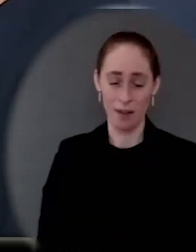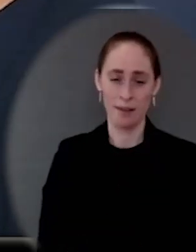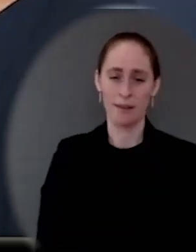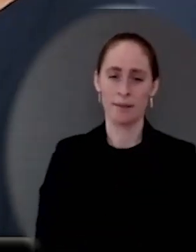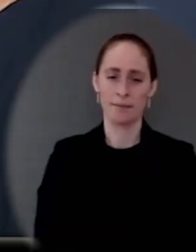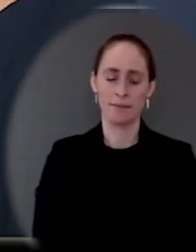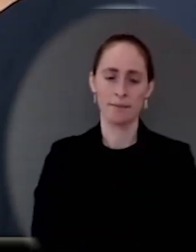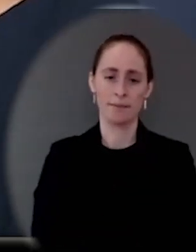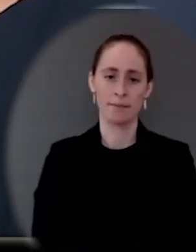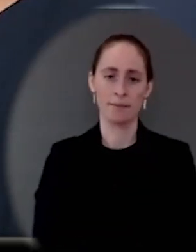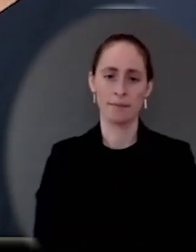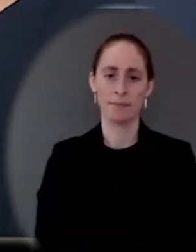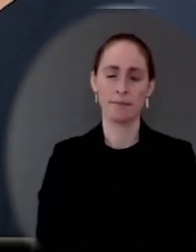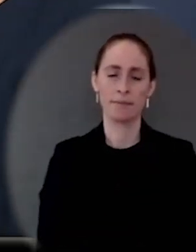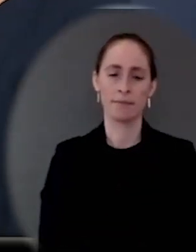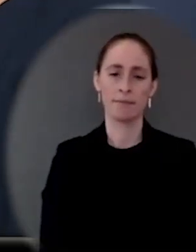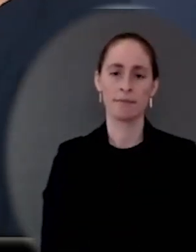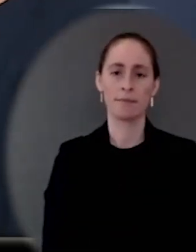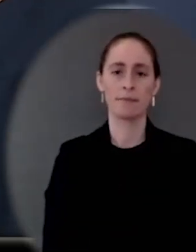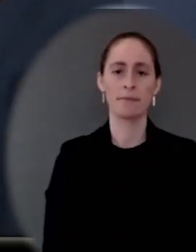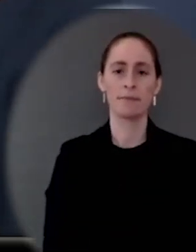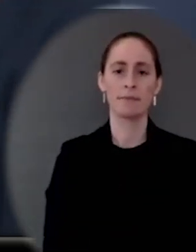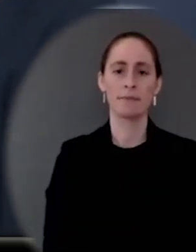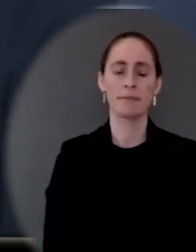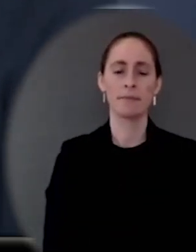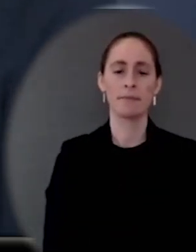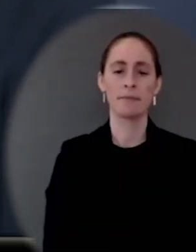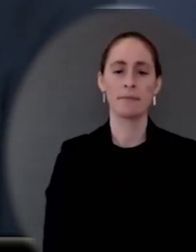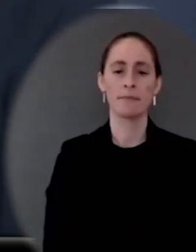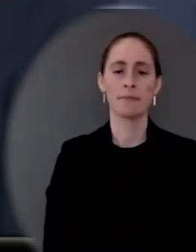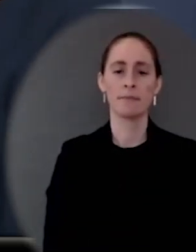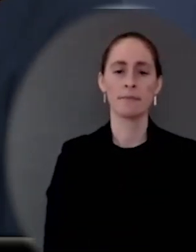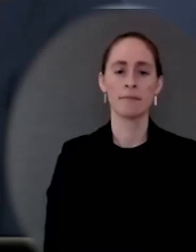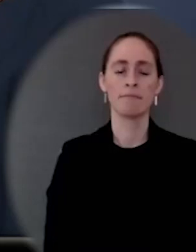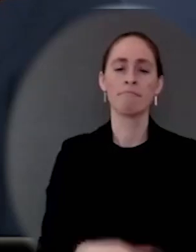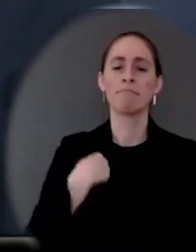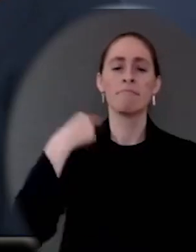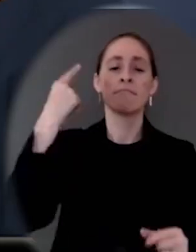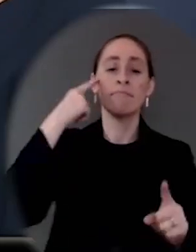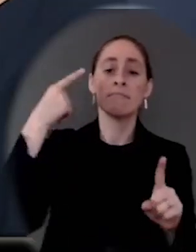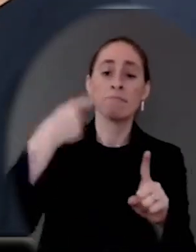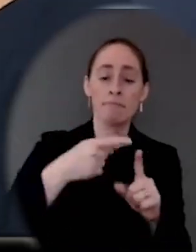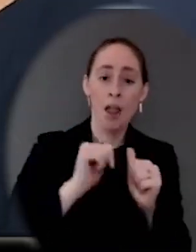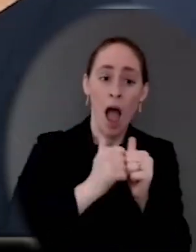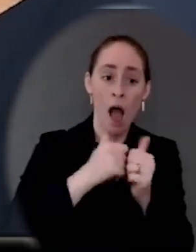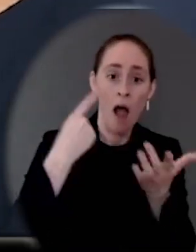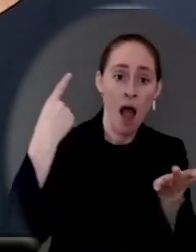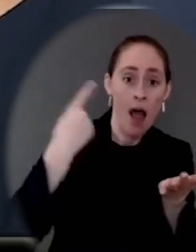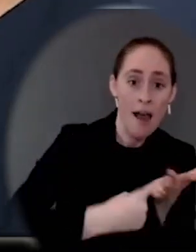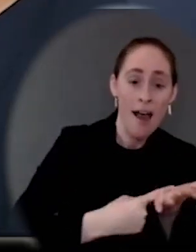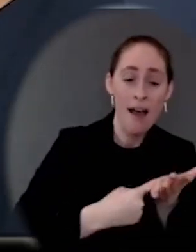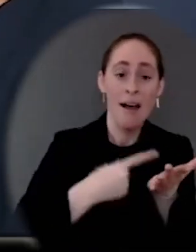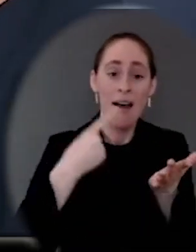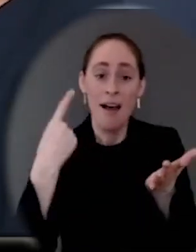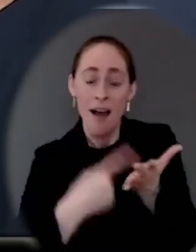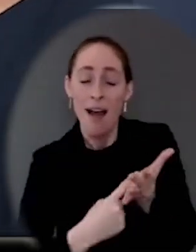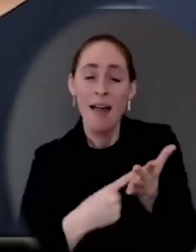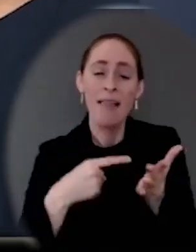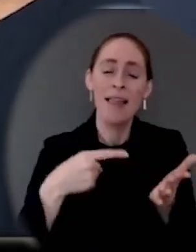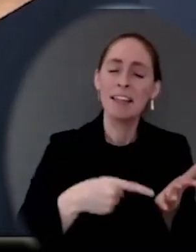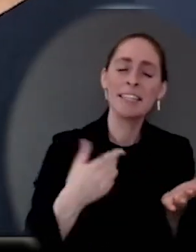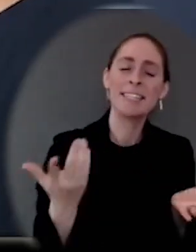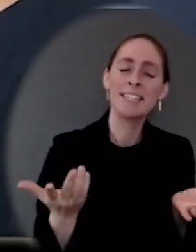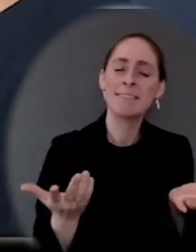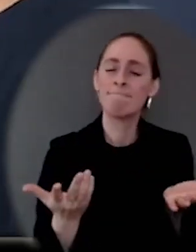but I think part of the point here is that it doesn't really matter what you call it. Our view, but more importantly, the view of the Federal Reserve, which he oversees,